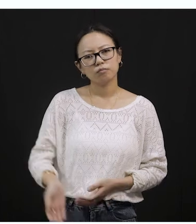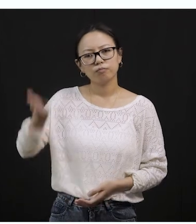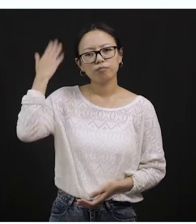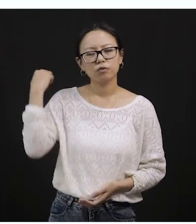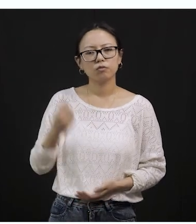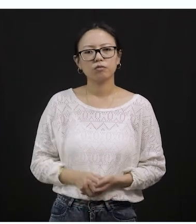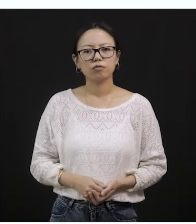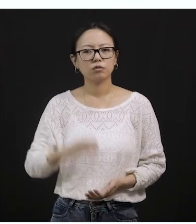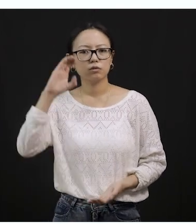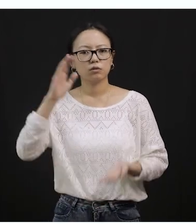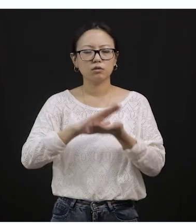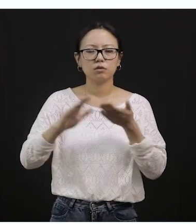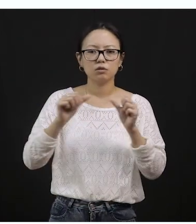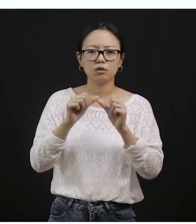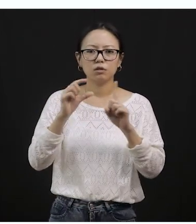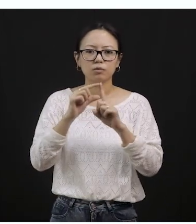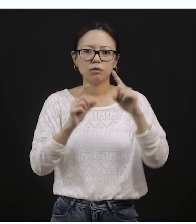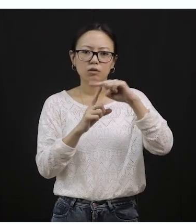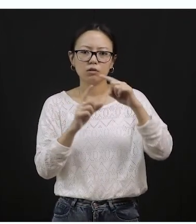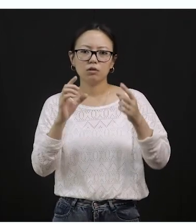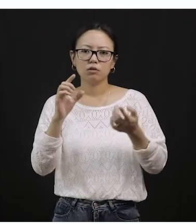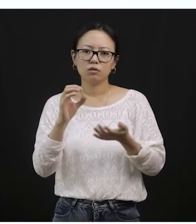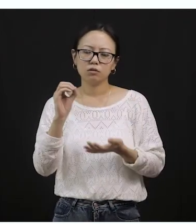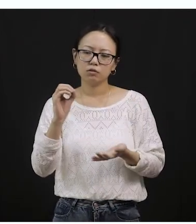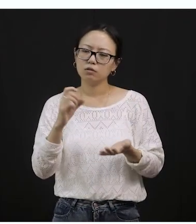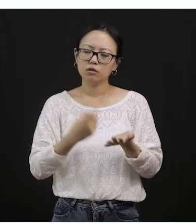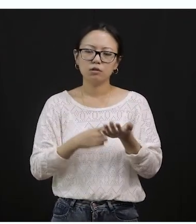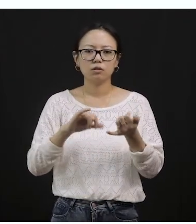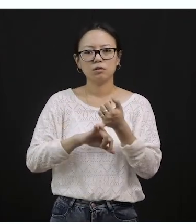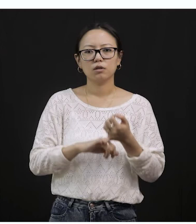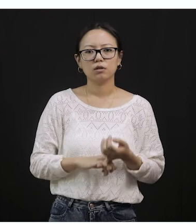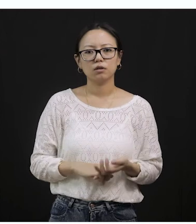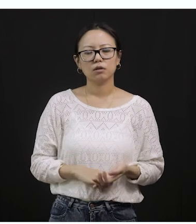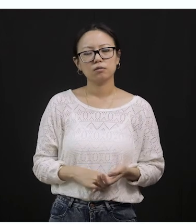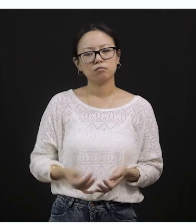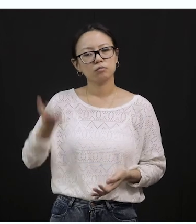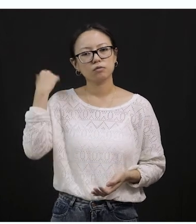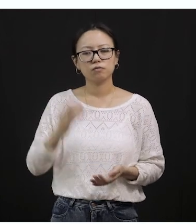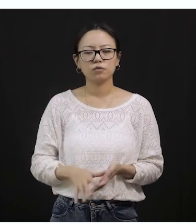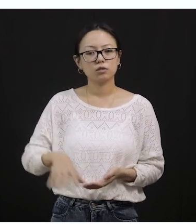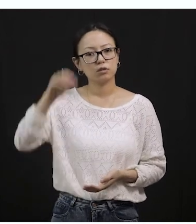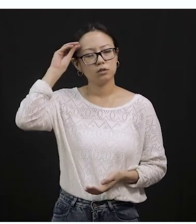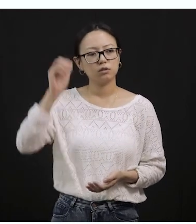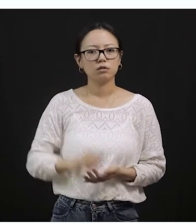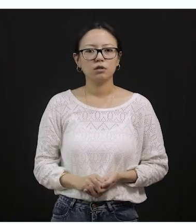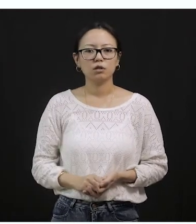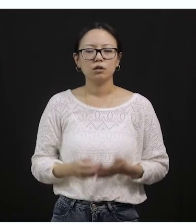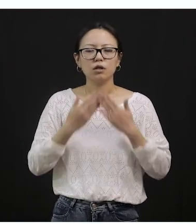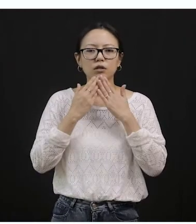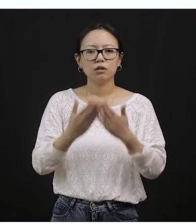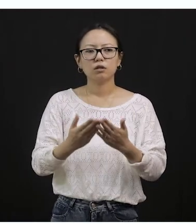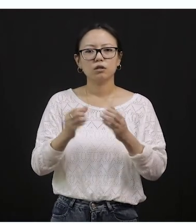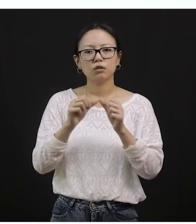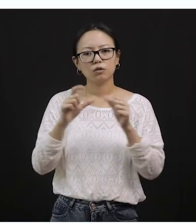covered under the Great One. All right? So this is it for the day. And a big thank you to